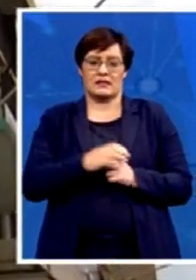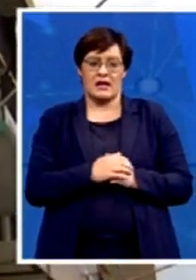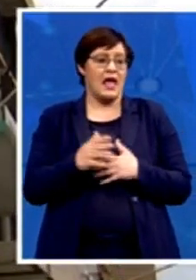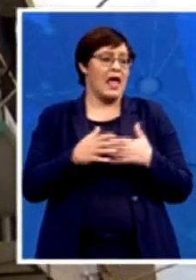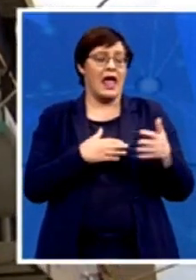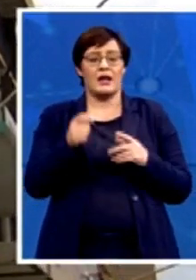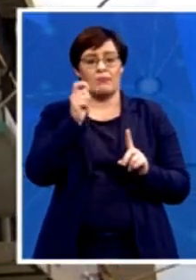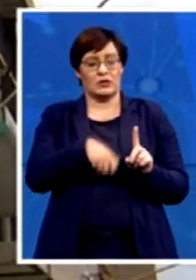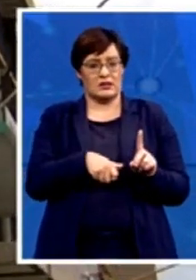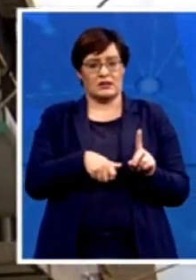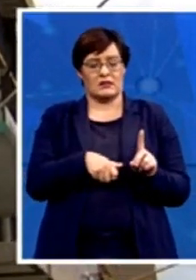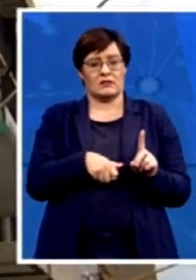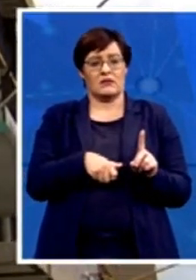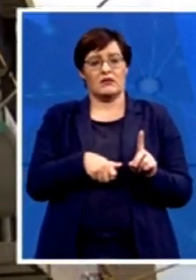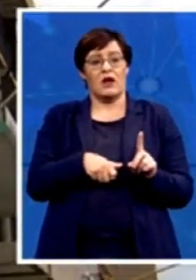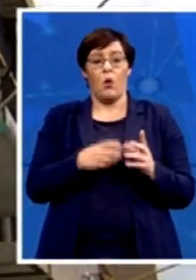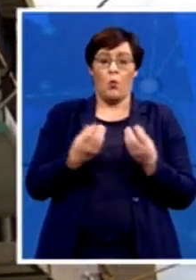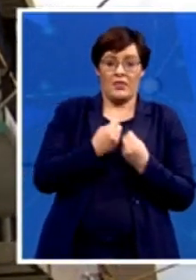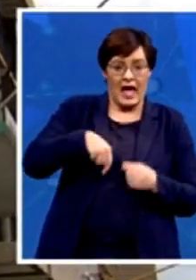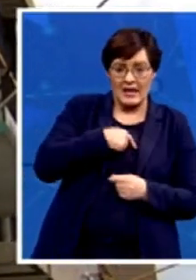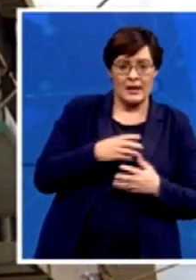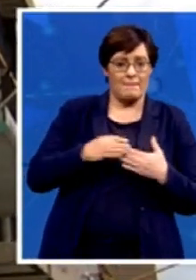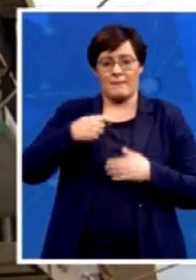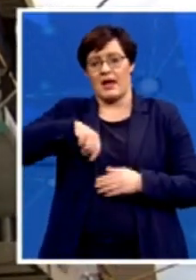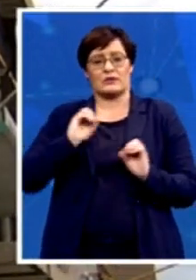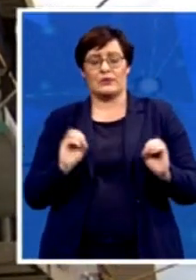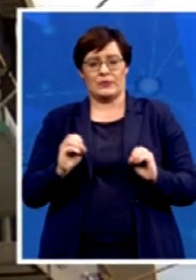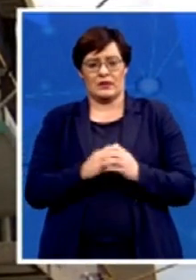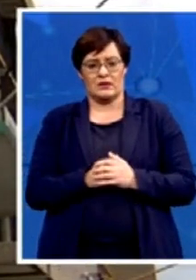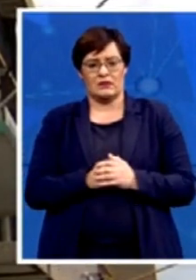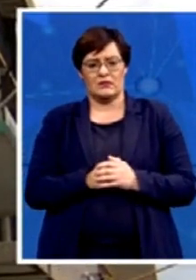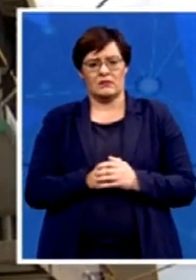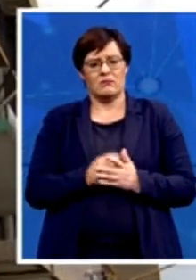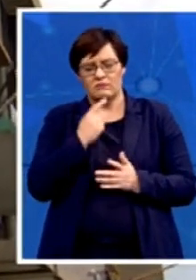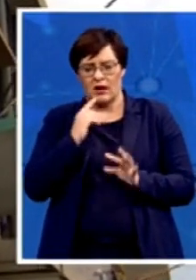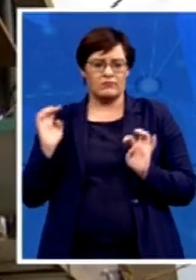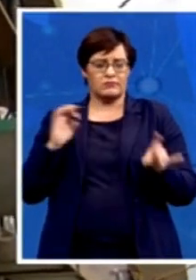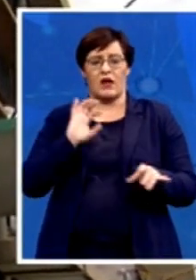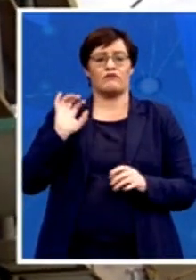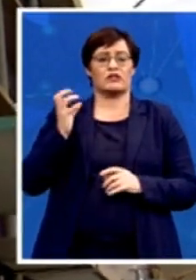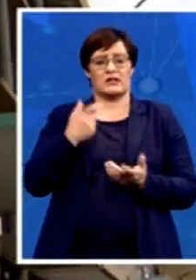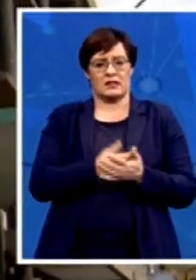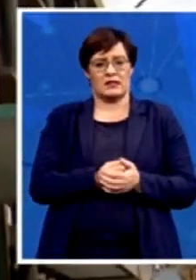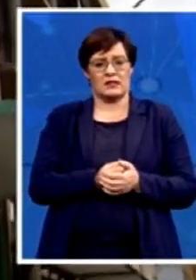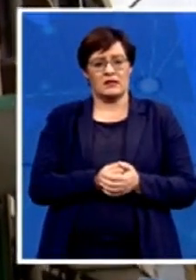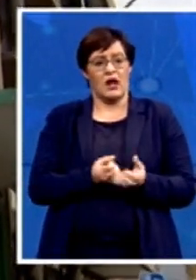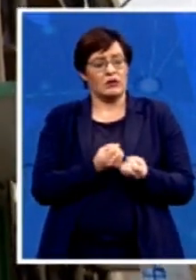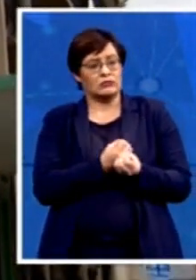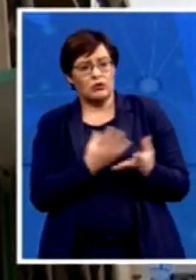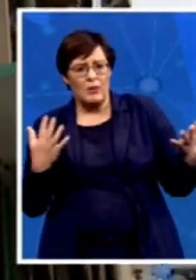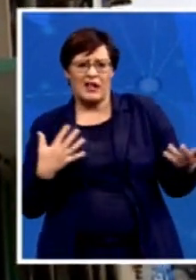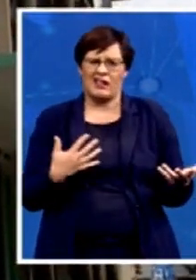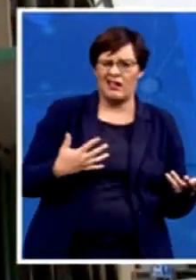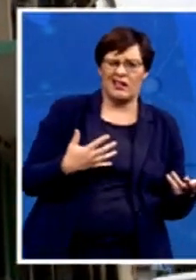is not our member. But how would you say, what's the turnout here in the Free State? Because there has been so much reluctance given that people have been also